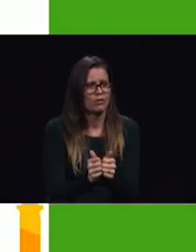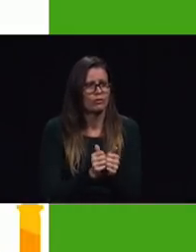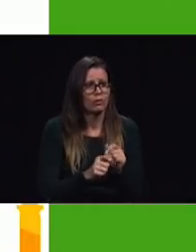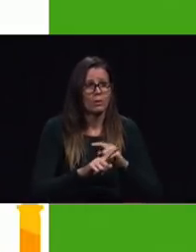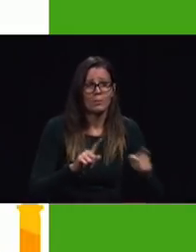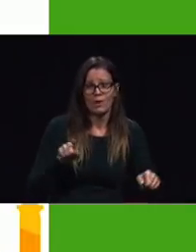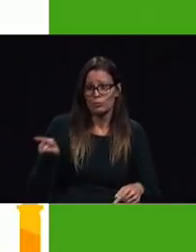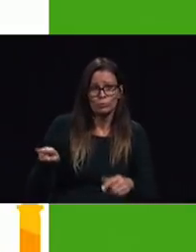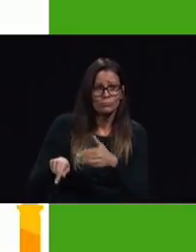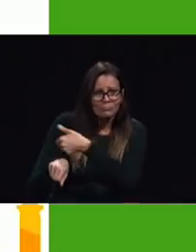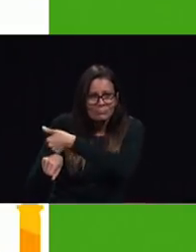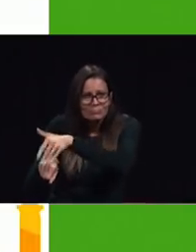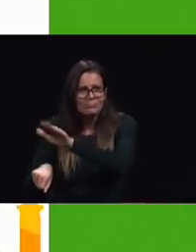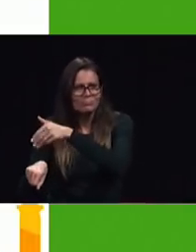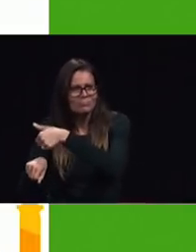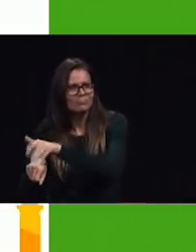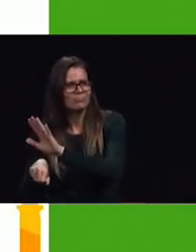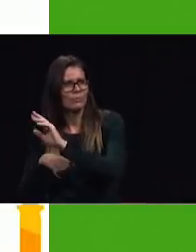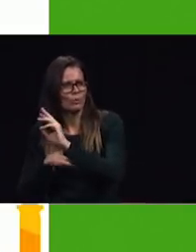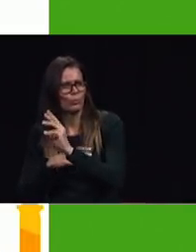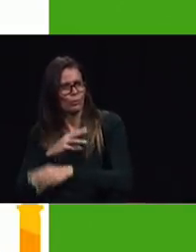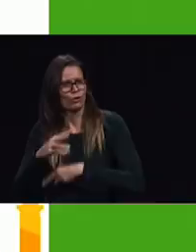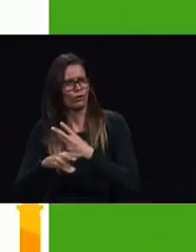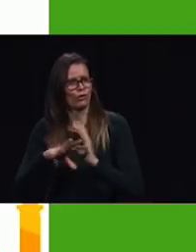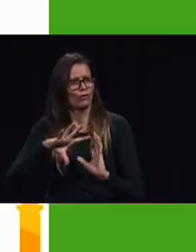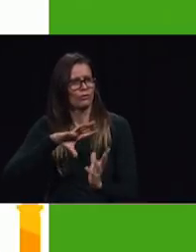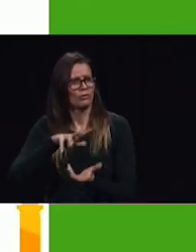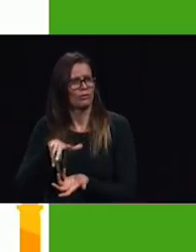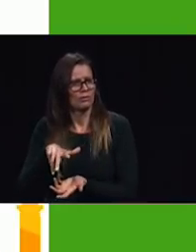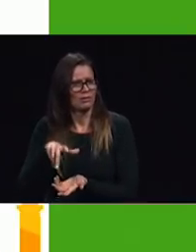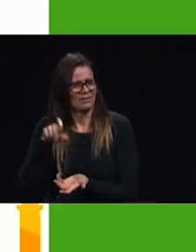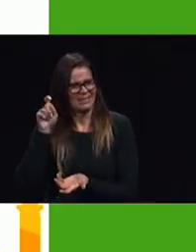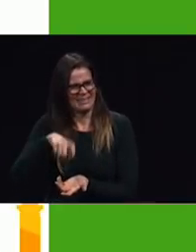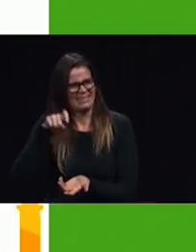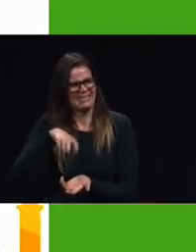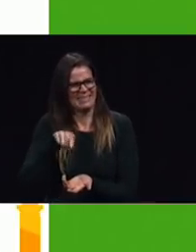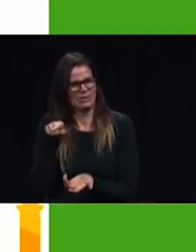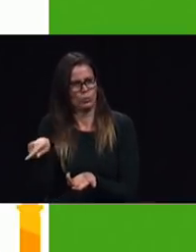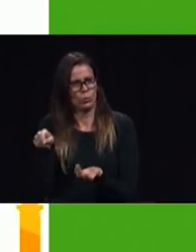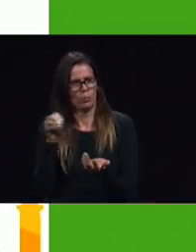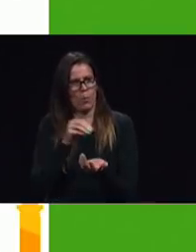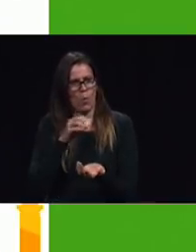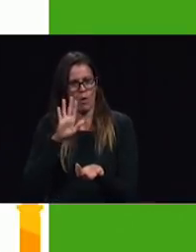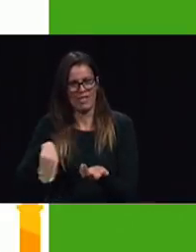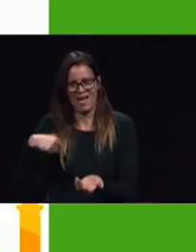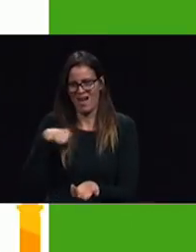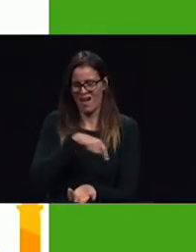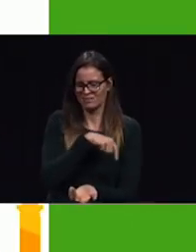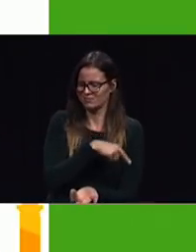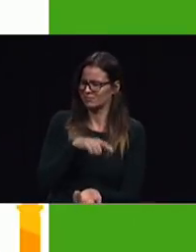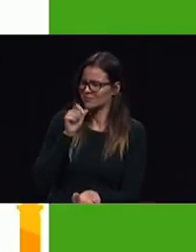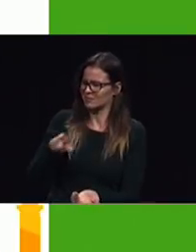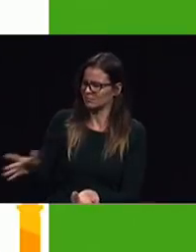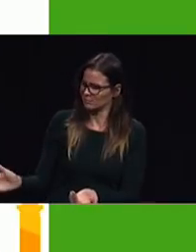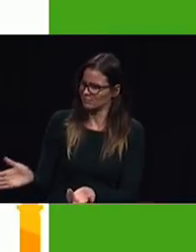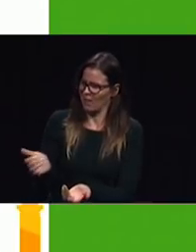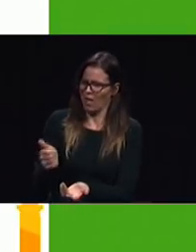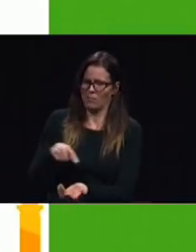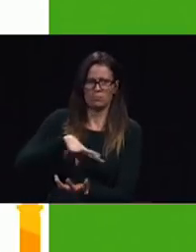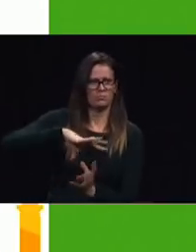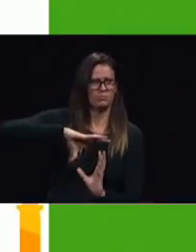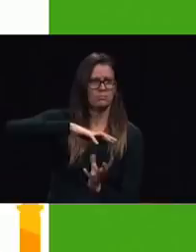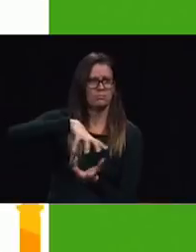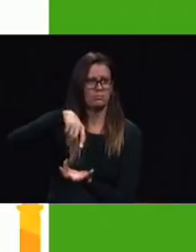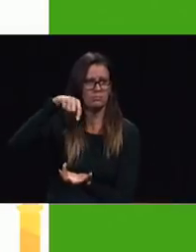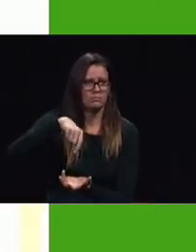and our gifts to sustain the laborers in more needy and destitute fields another quotation if the